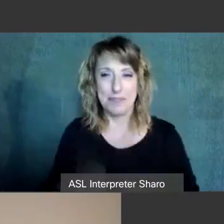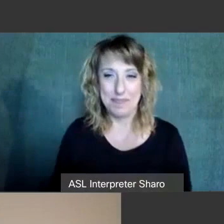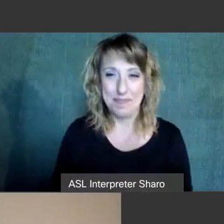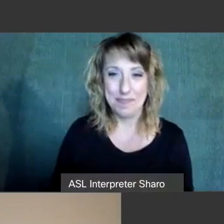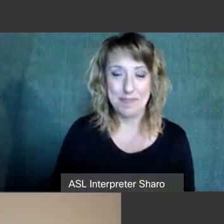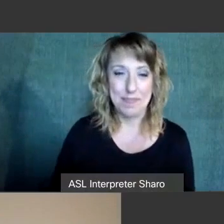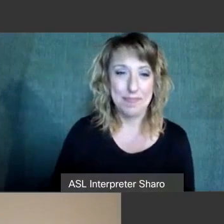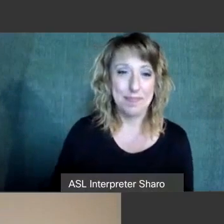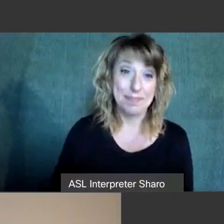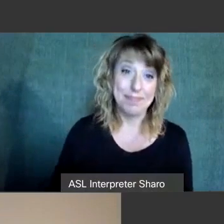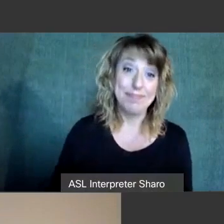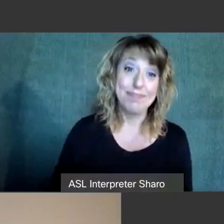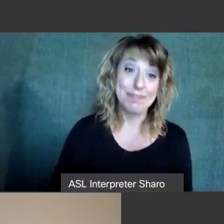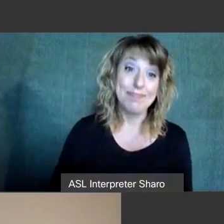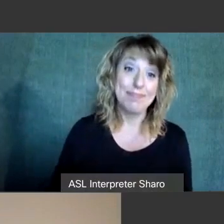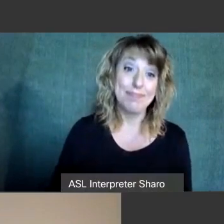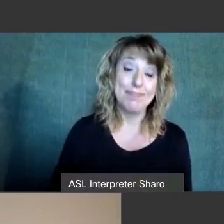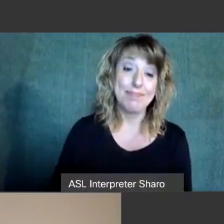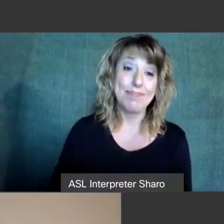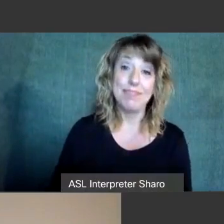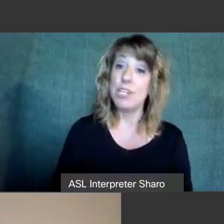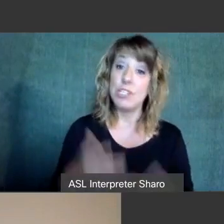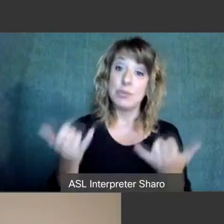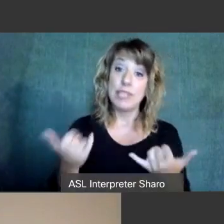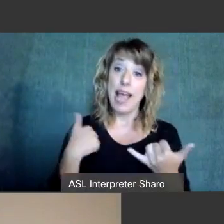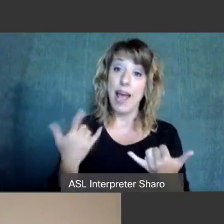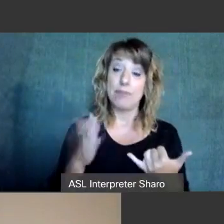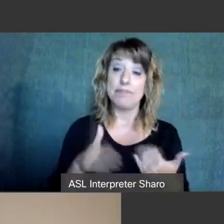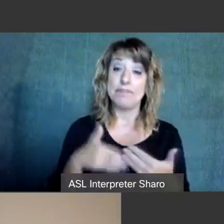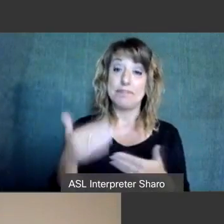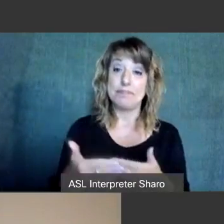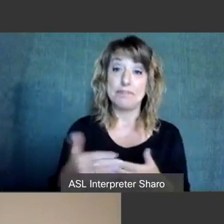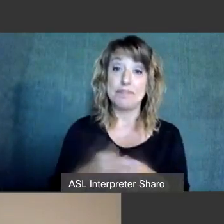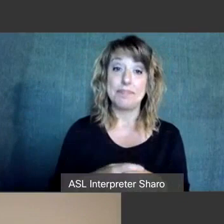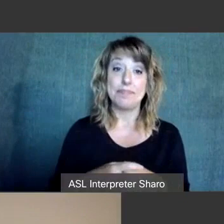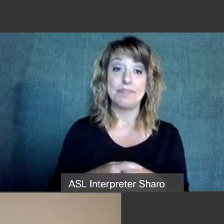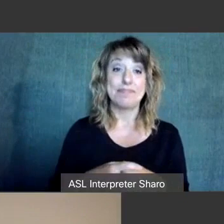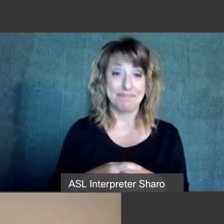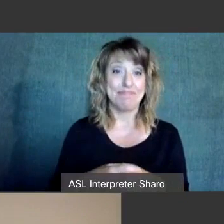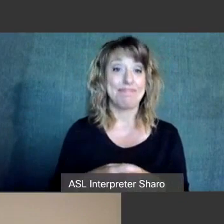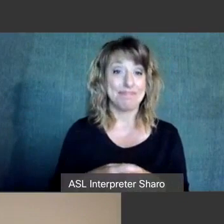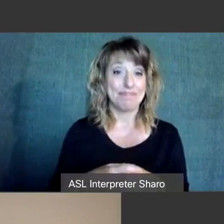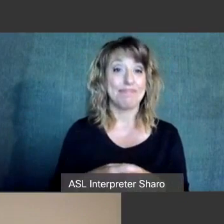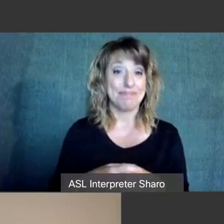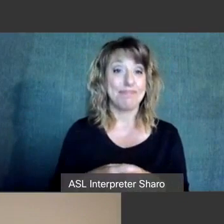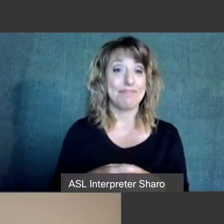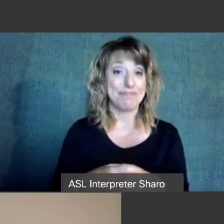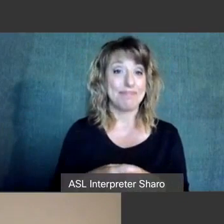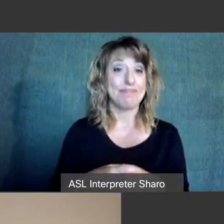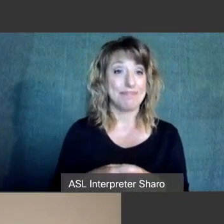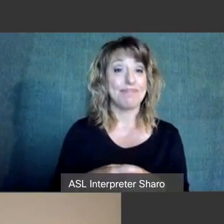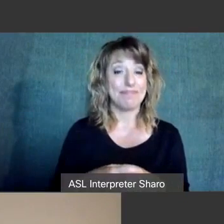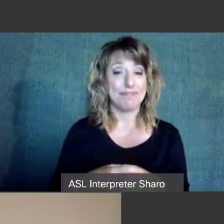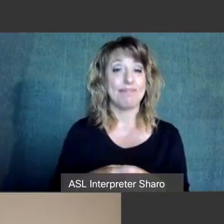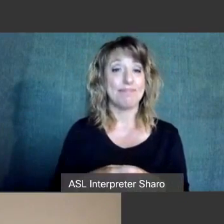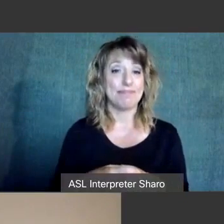So what I'd like to do now is explain to you what our training program